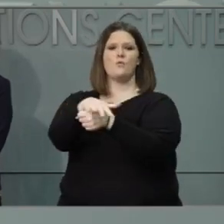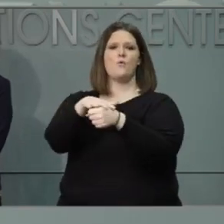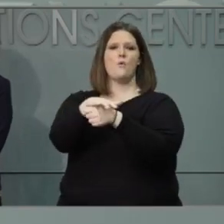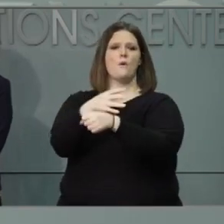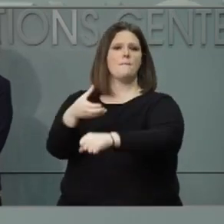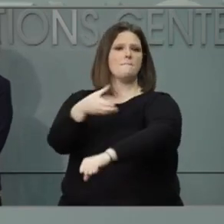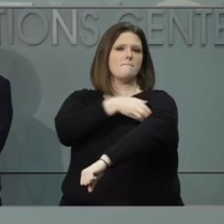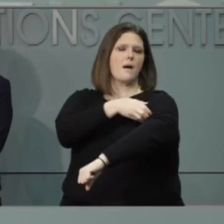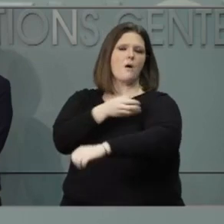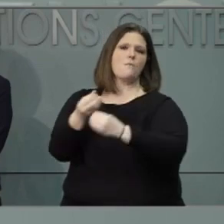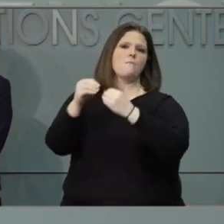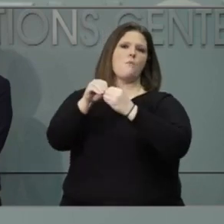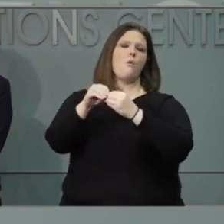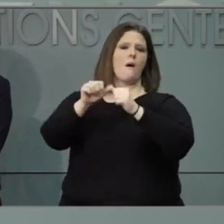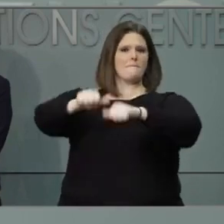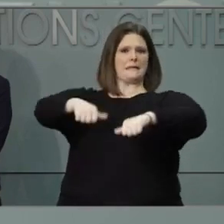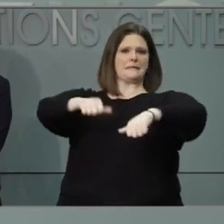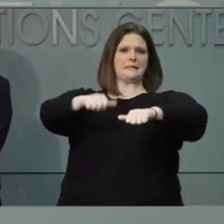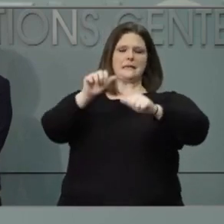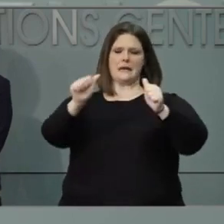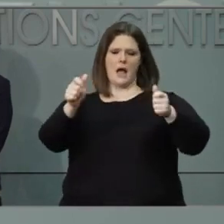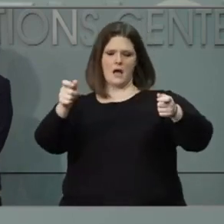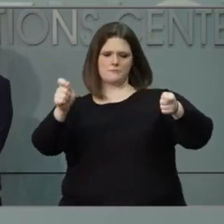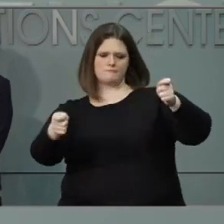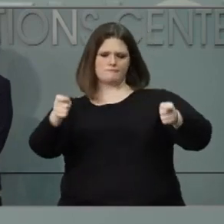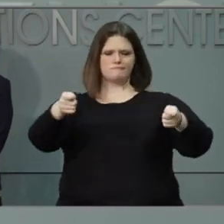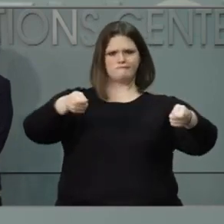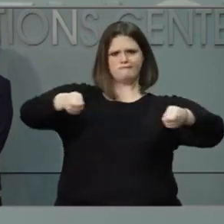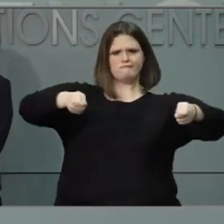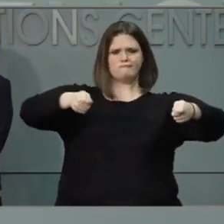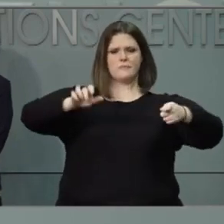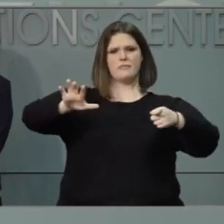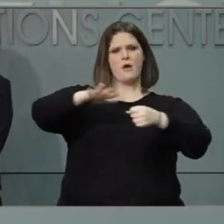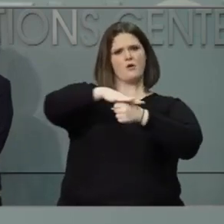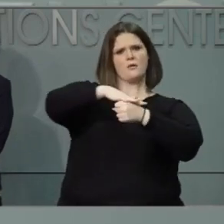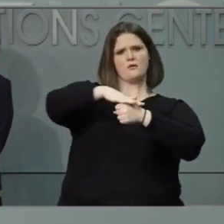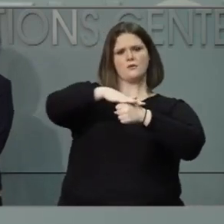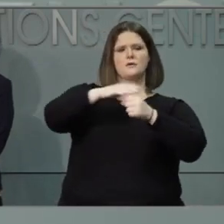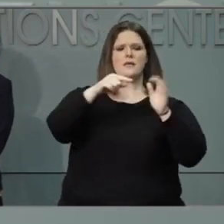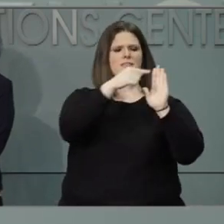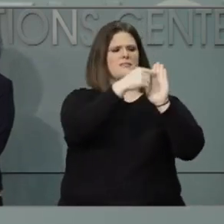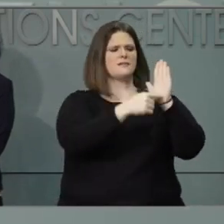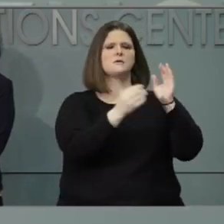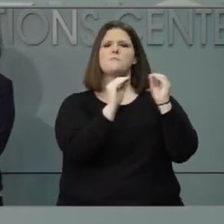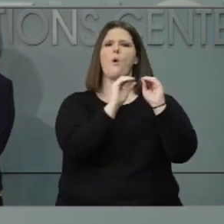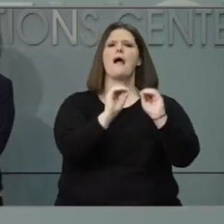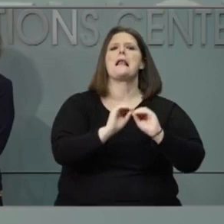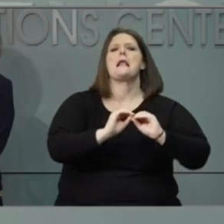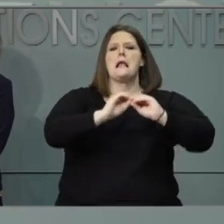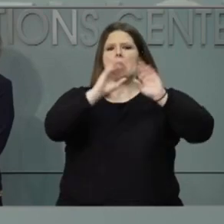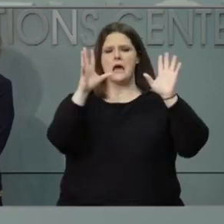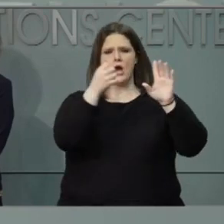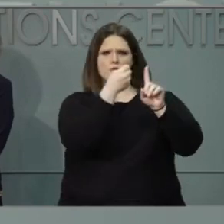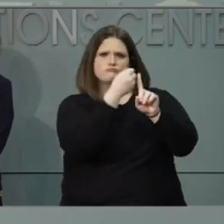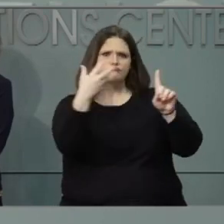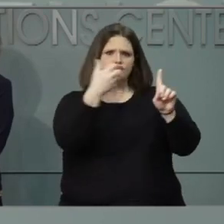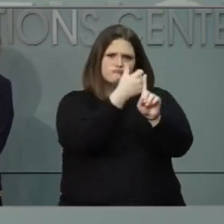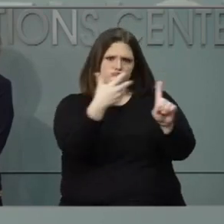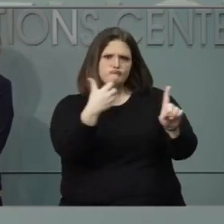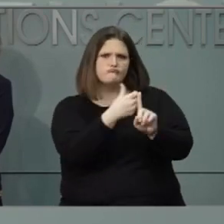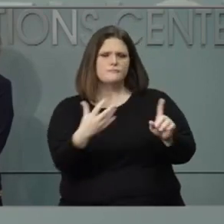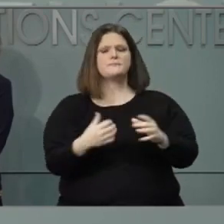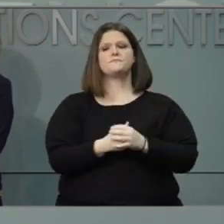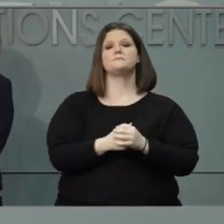much greater ability to regulate that, and it's just much more clear. On the enforcement side, again, as the governor mentioned,